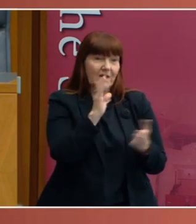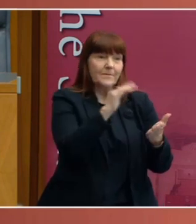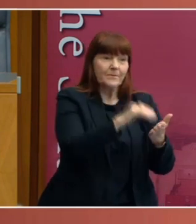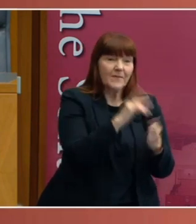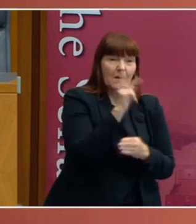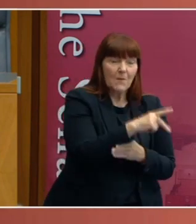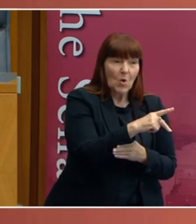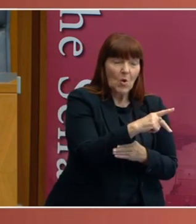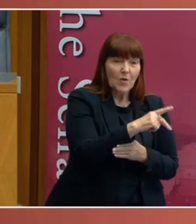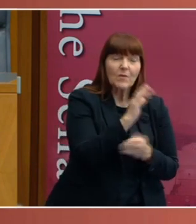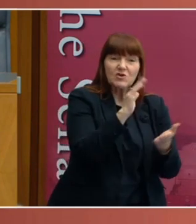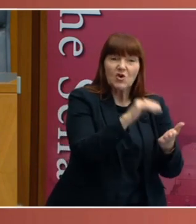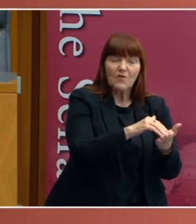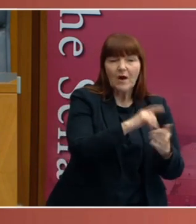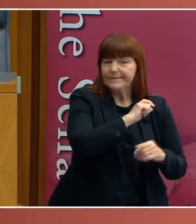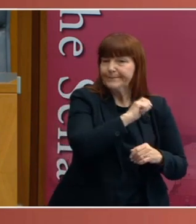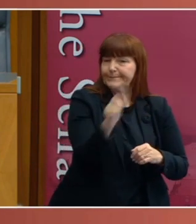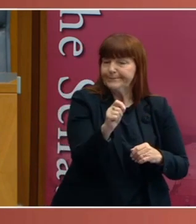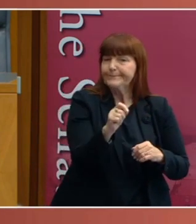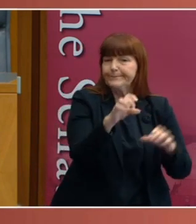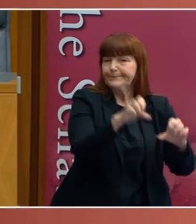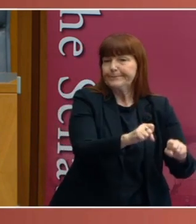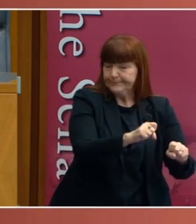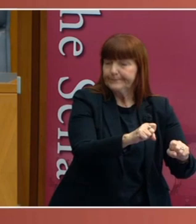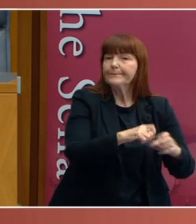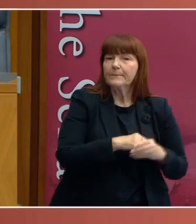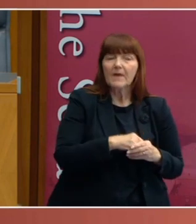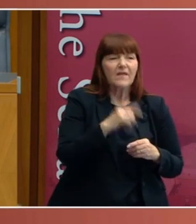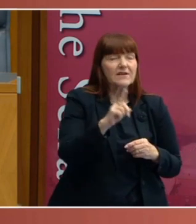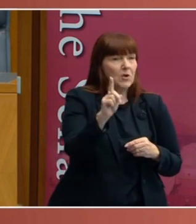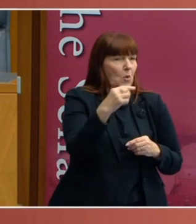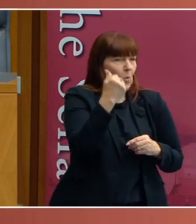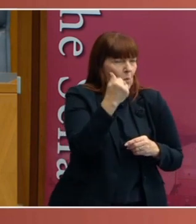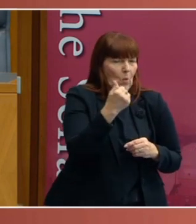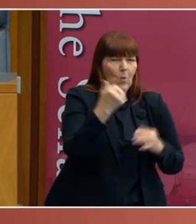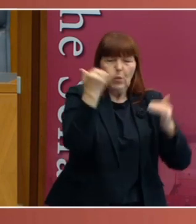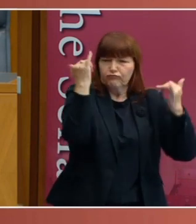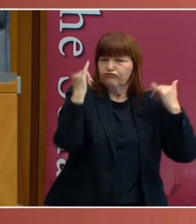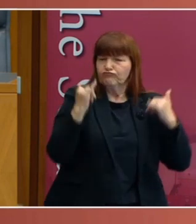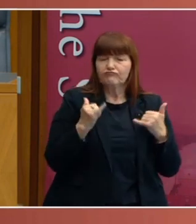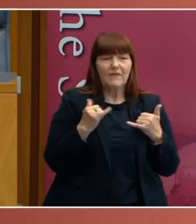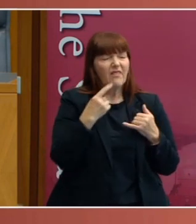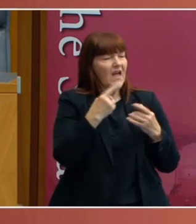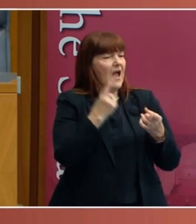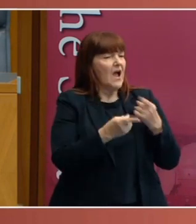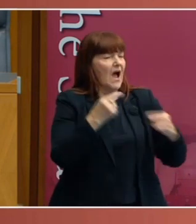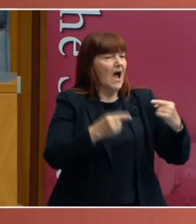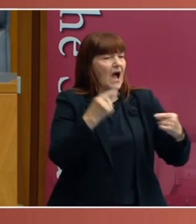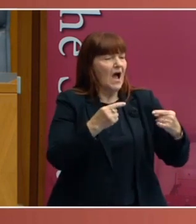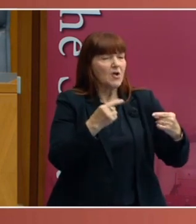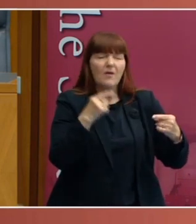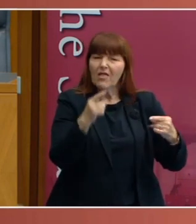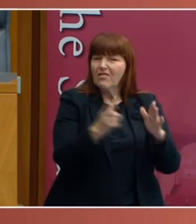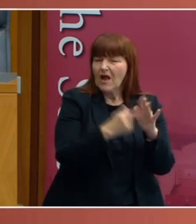prosecuted. So, she got very good legal counsel, and her counsel argued that the law breached Section